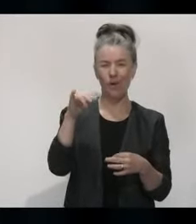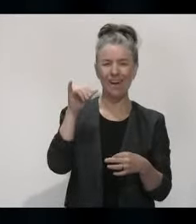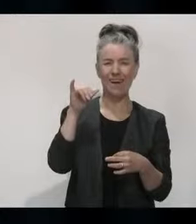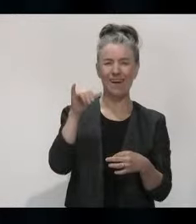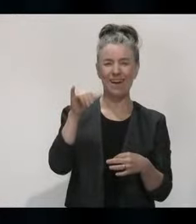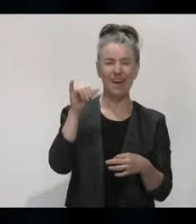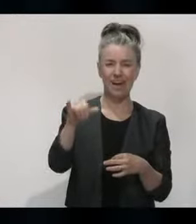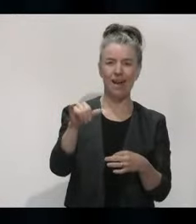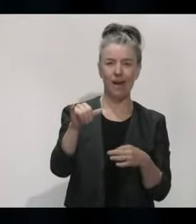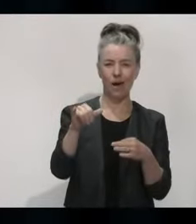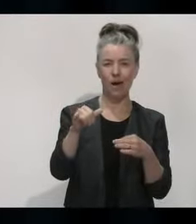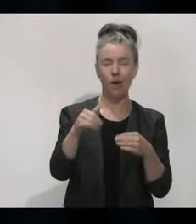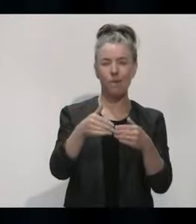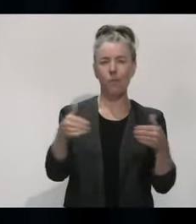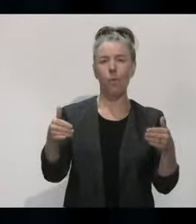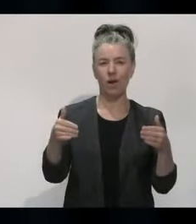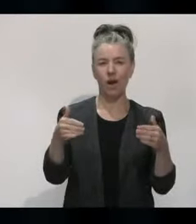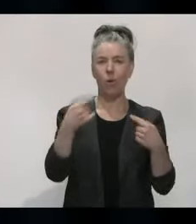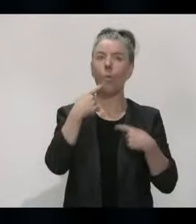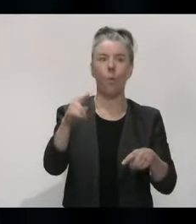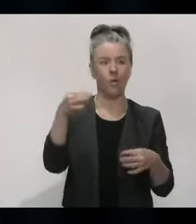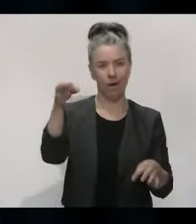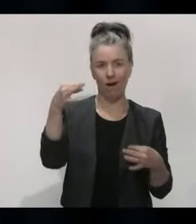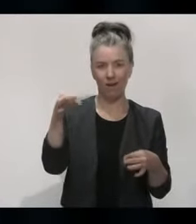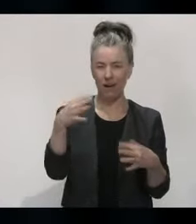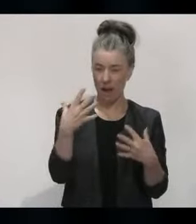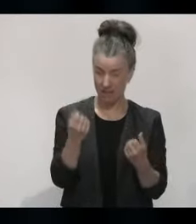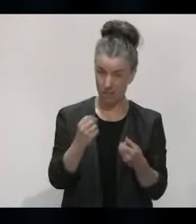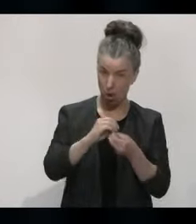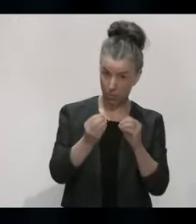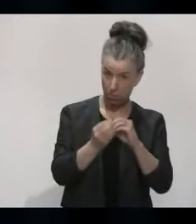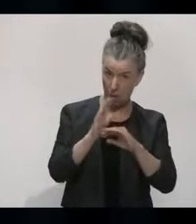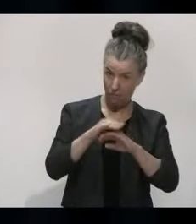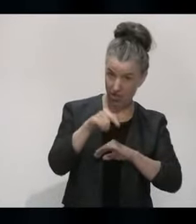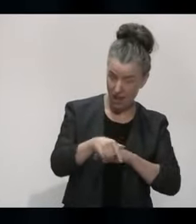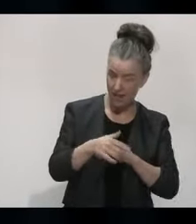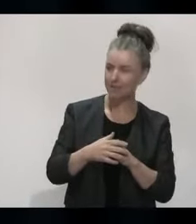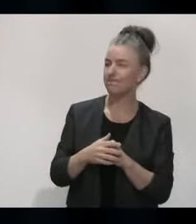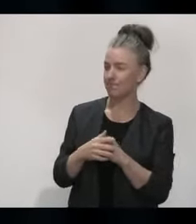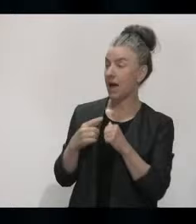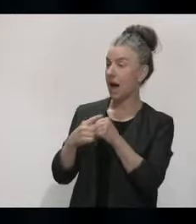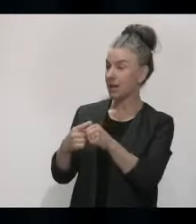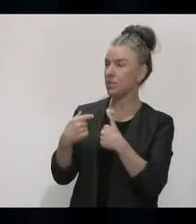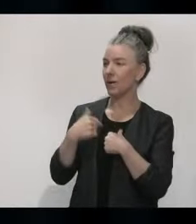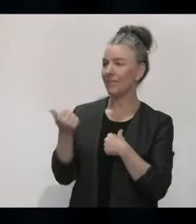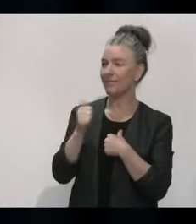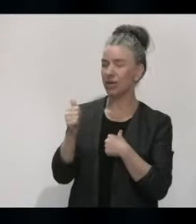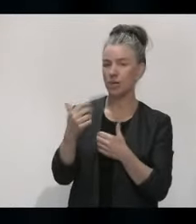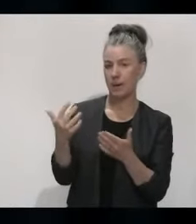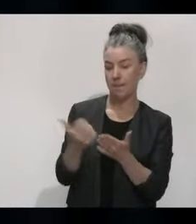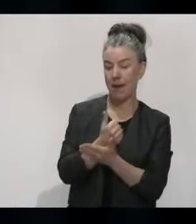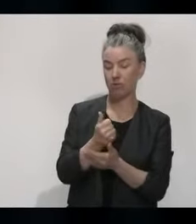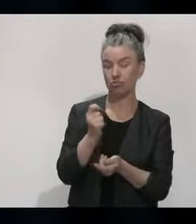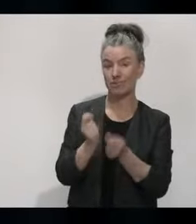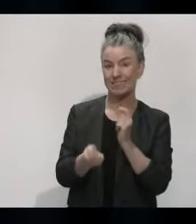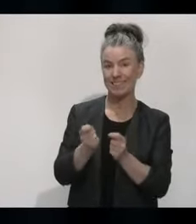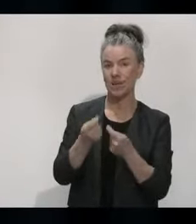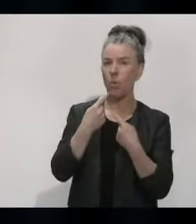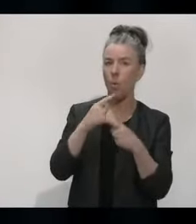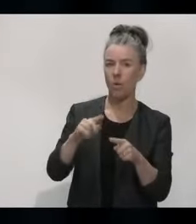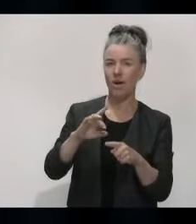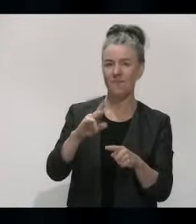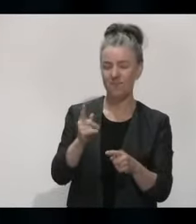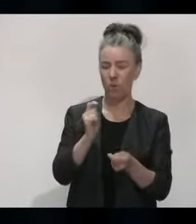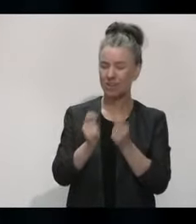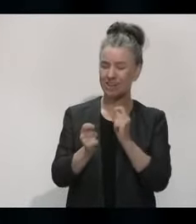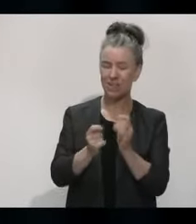ago now? No, you'll remember we said I put in place a mandatory testing order to do a full sweep